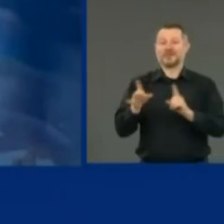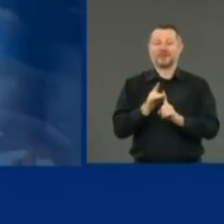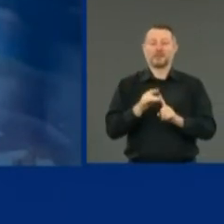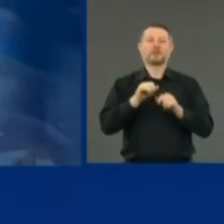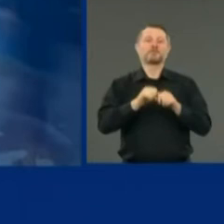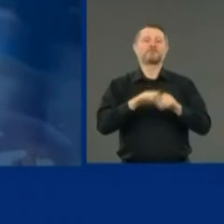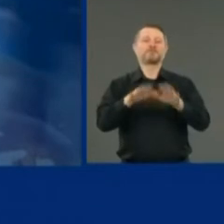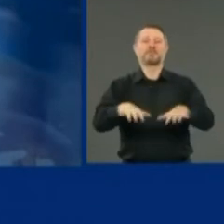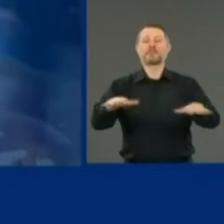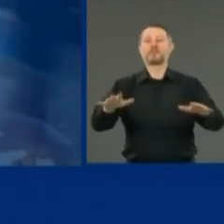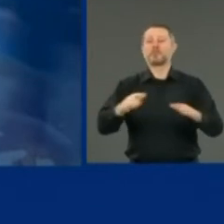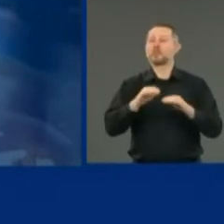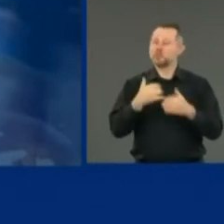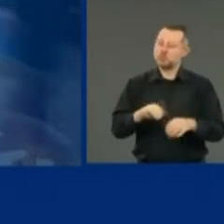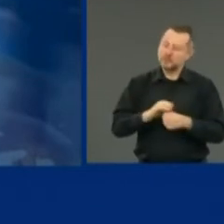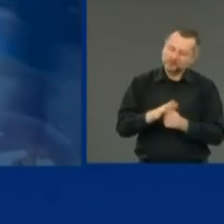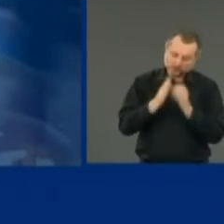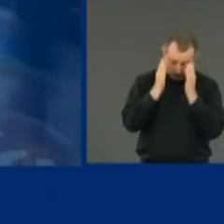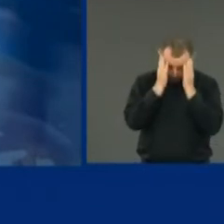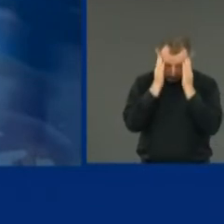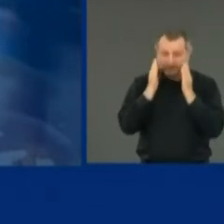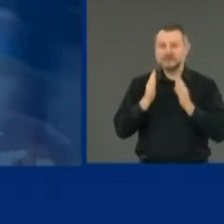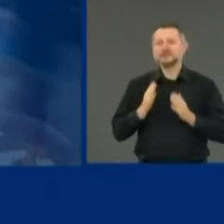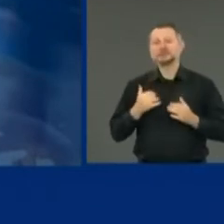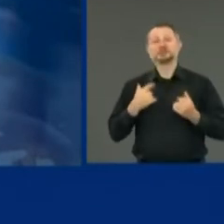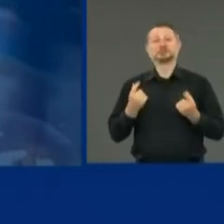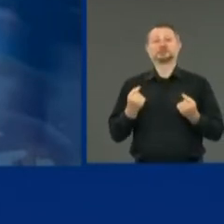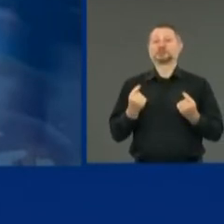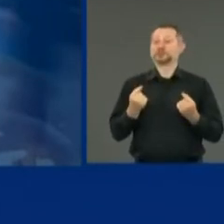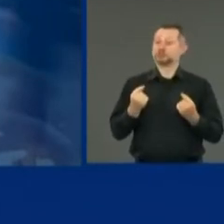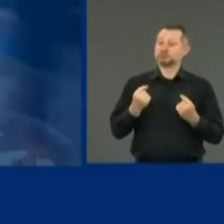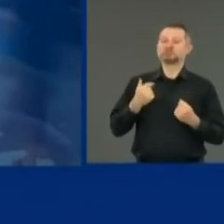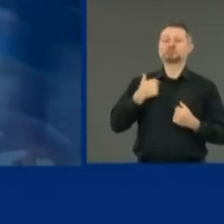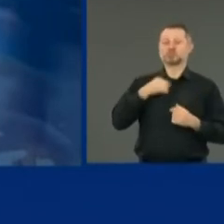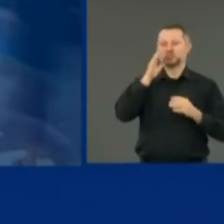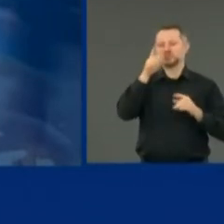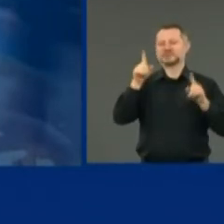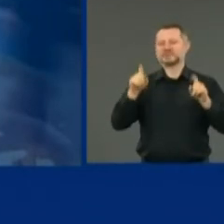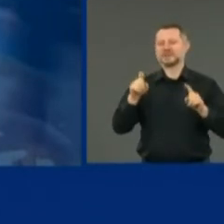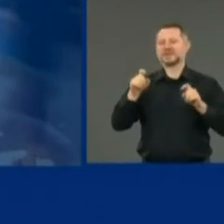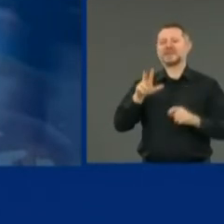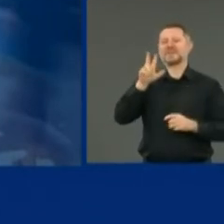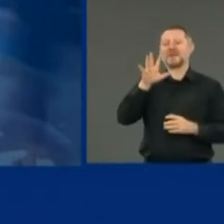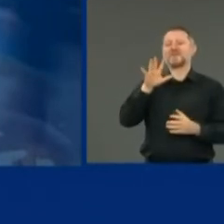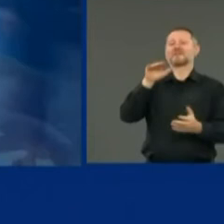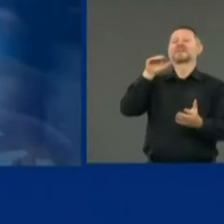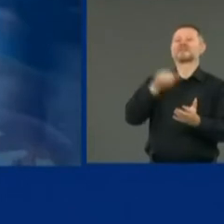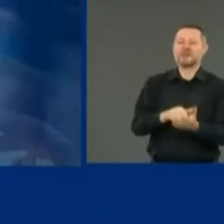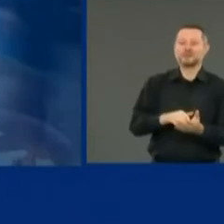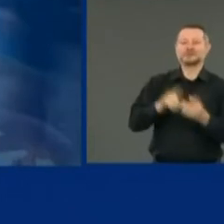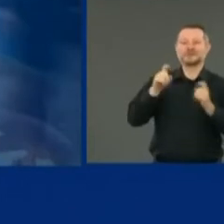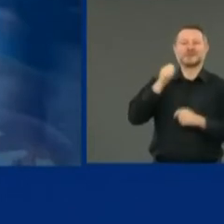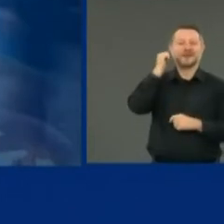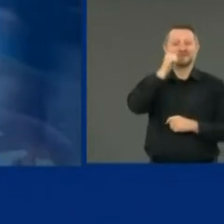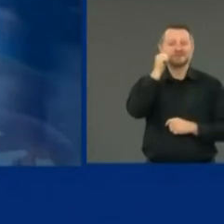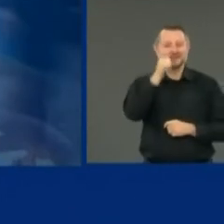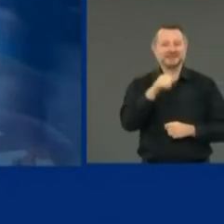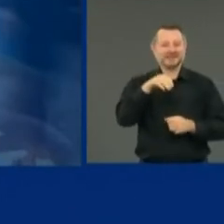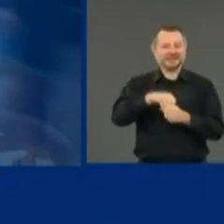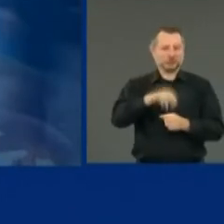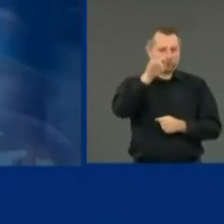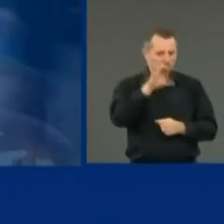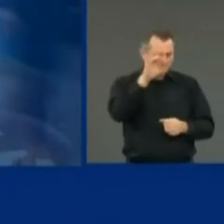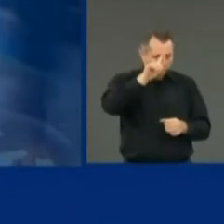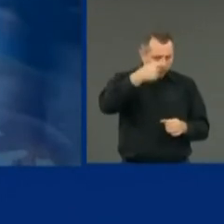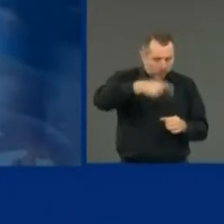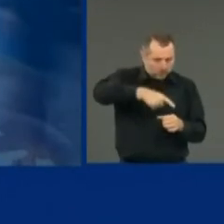the virus. We're going to do 35,000 tests per day just in New York City. Snapshot, snapshot,